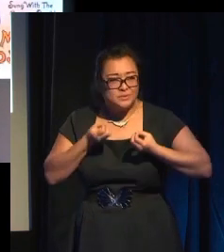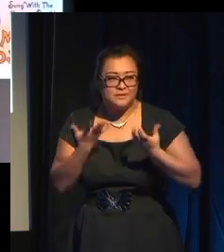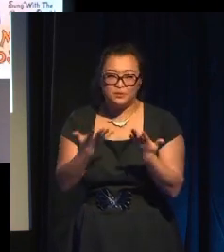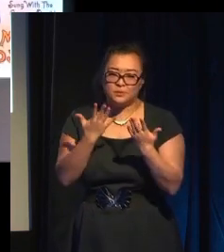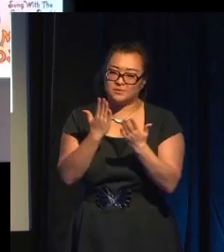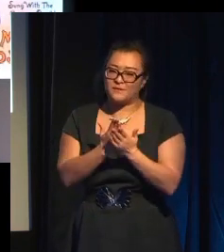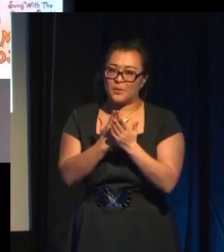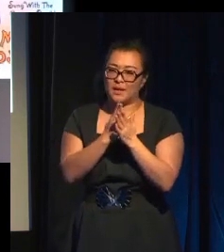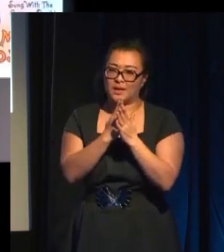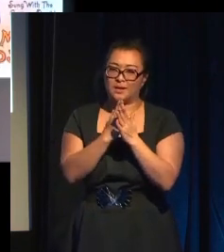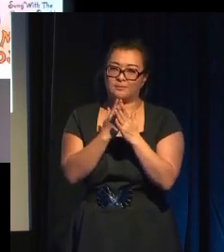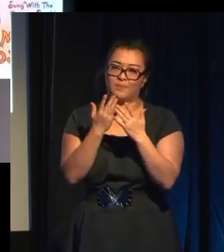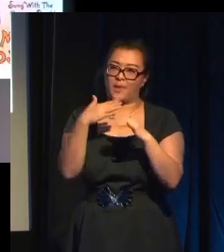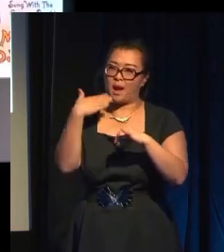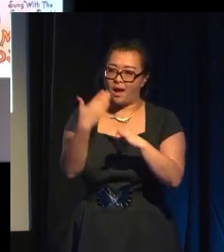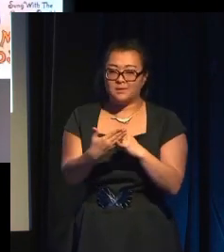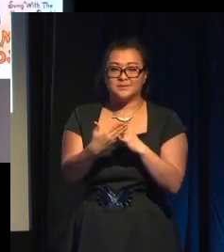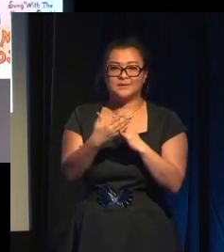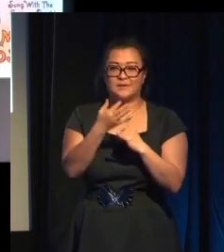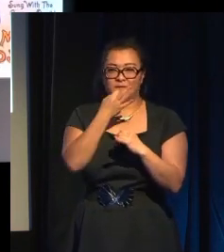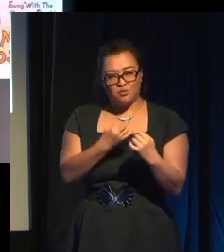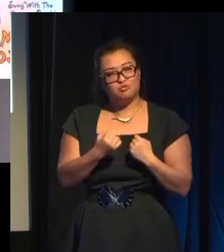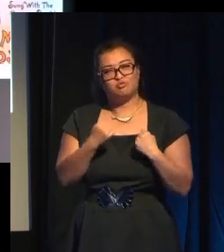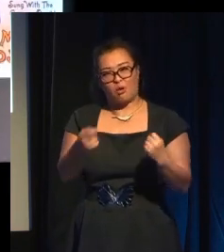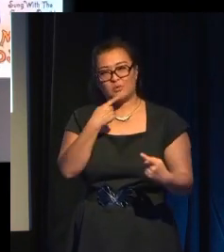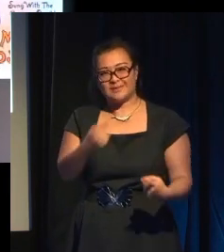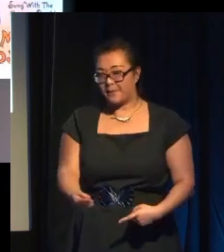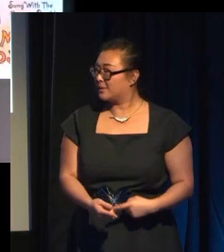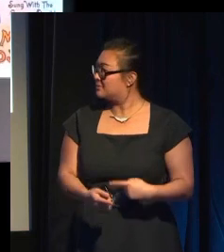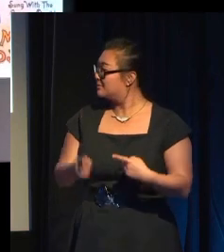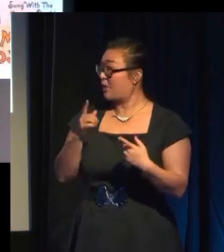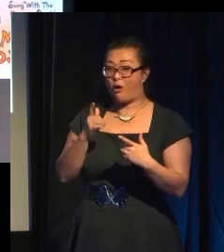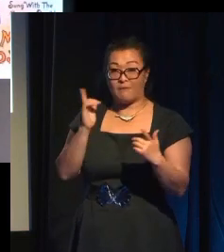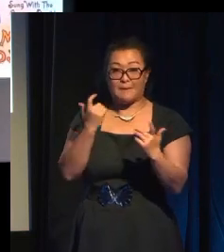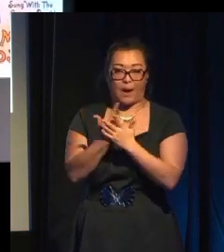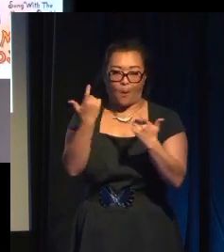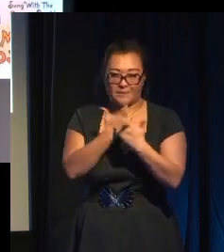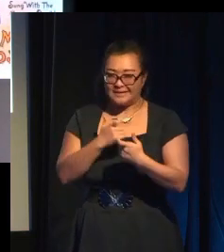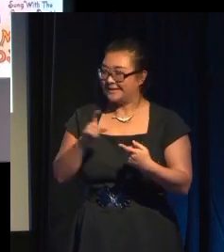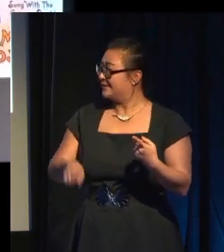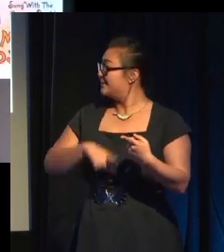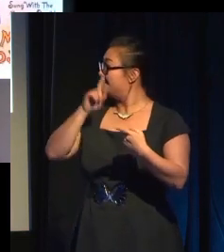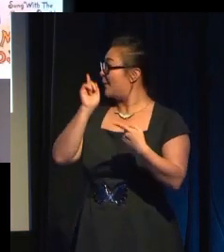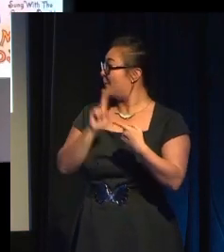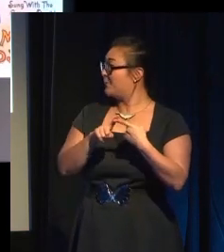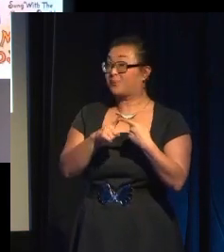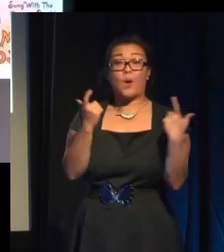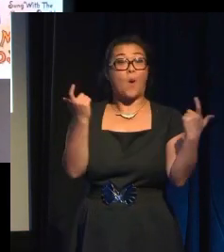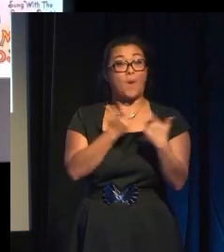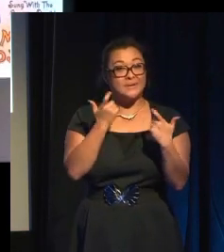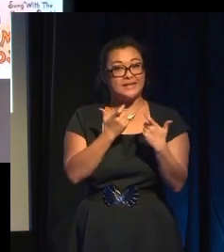Comedy is truth and pain, according to this writer of this book on comedy I read, called The Comic